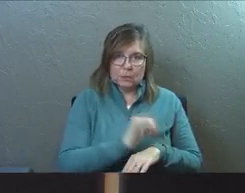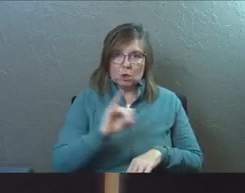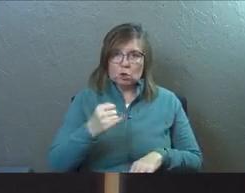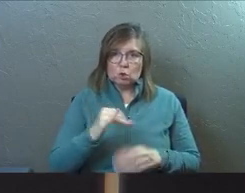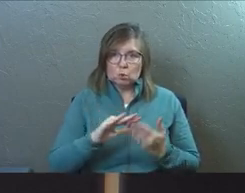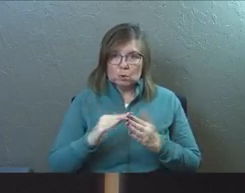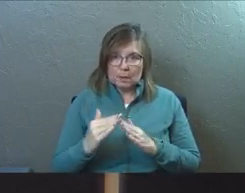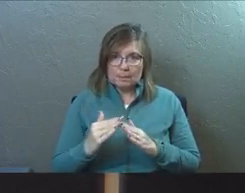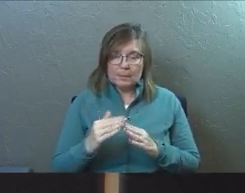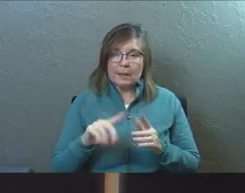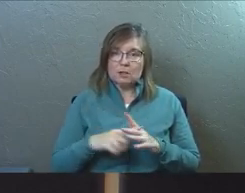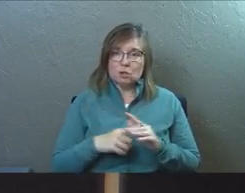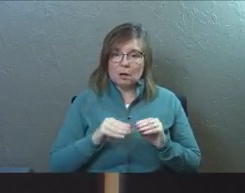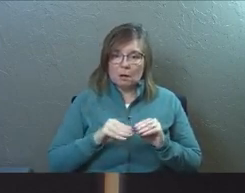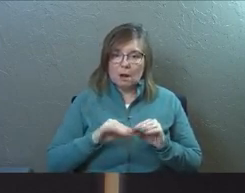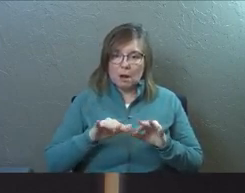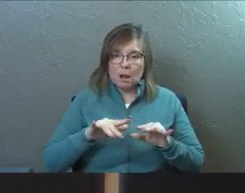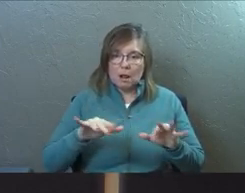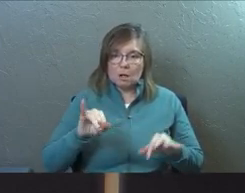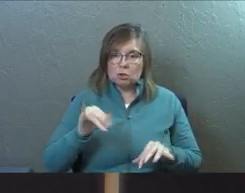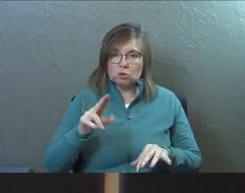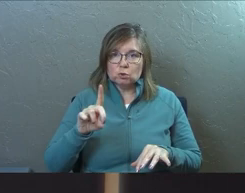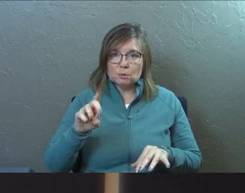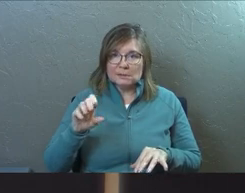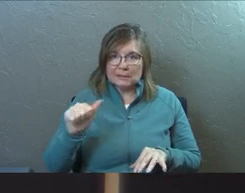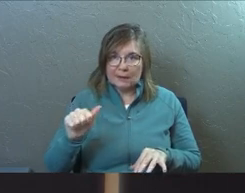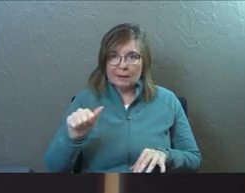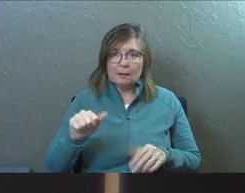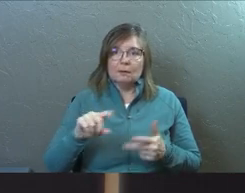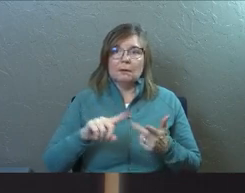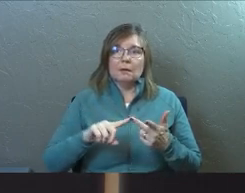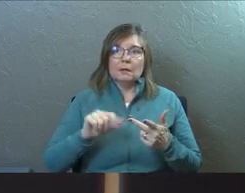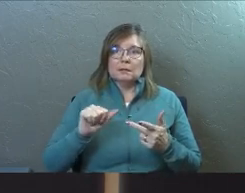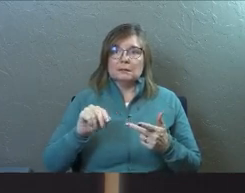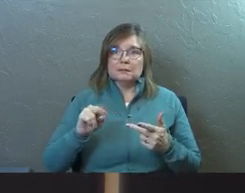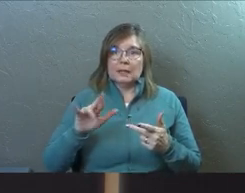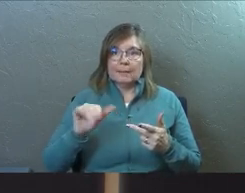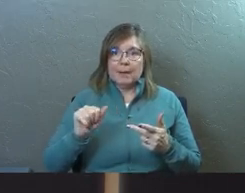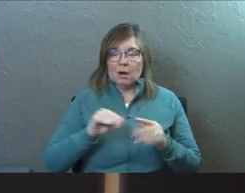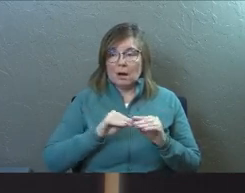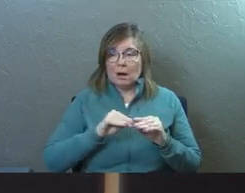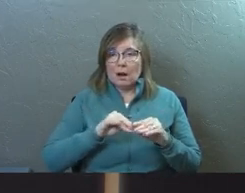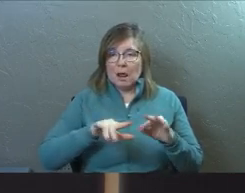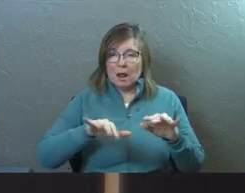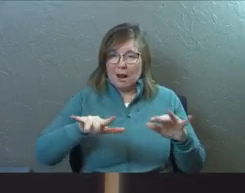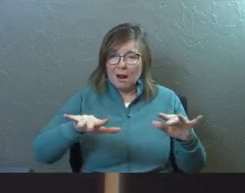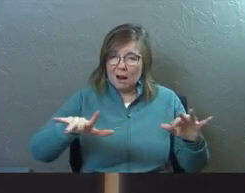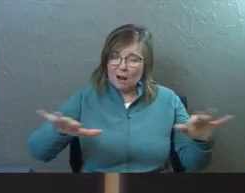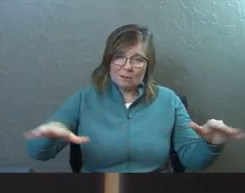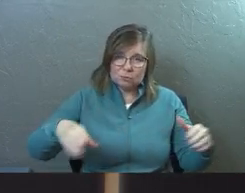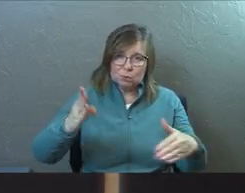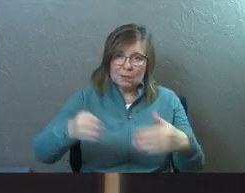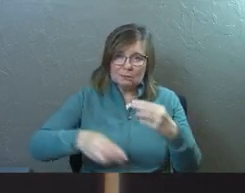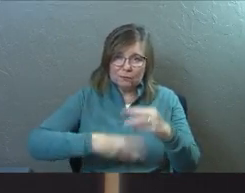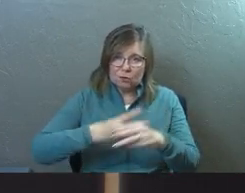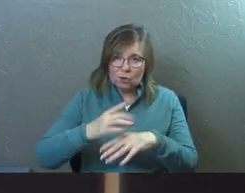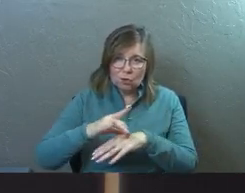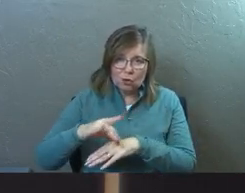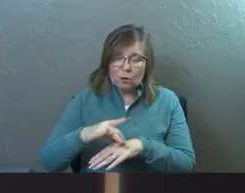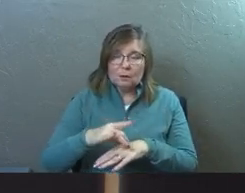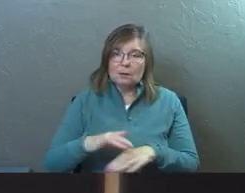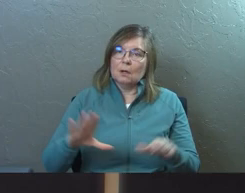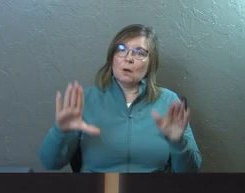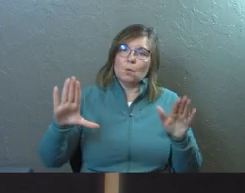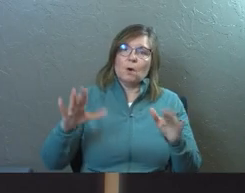And how they started to go out into Judea and into Samaria and into the ends of the earth. And